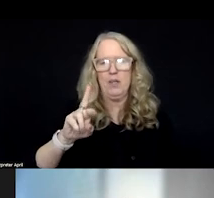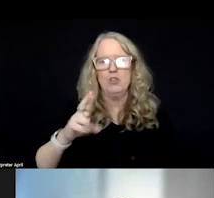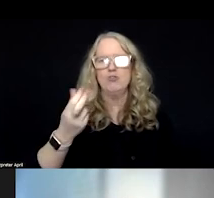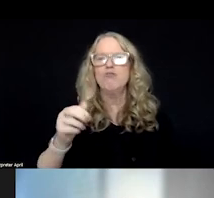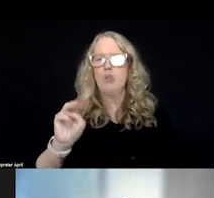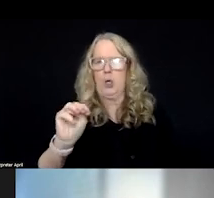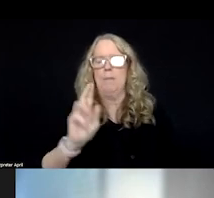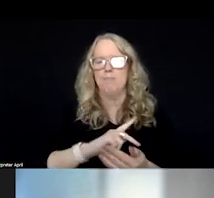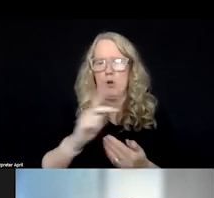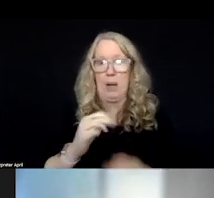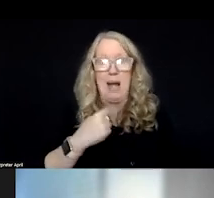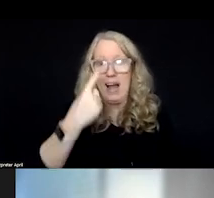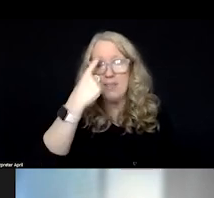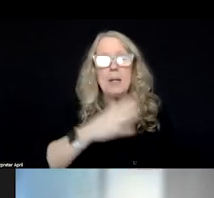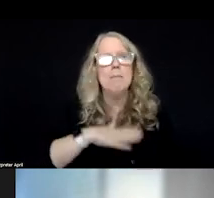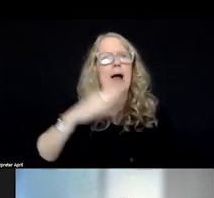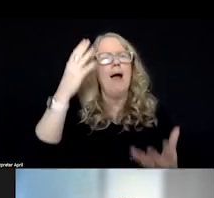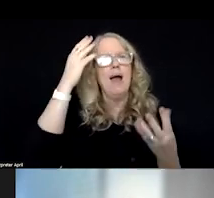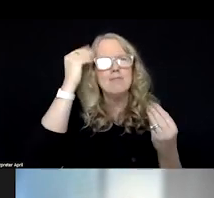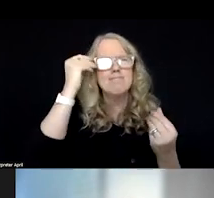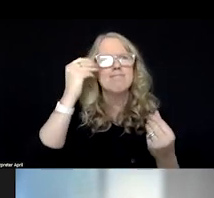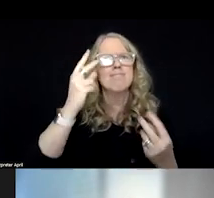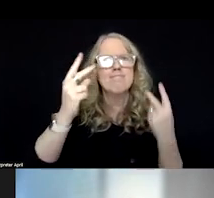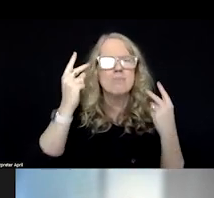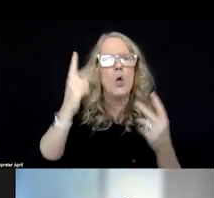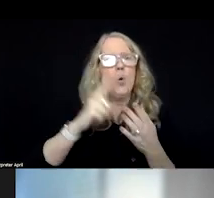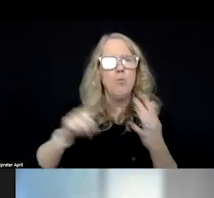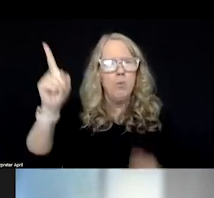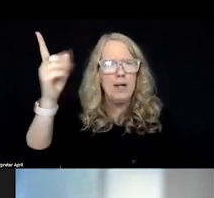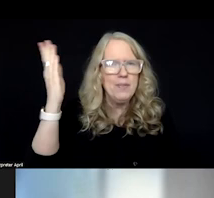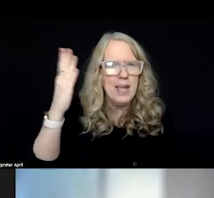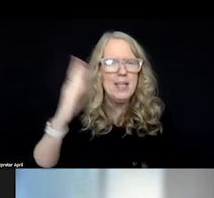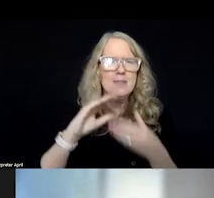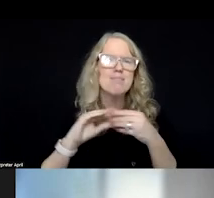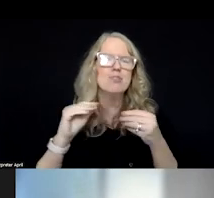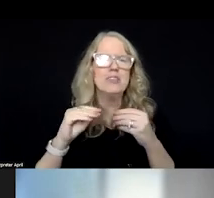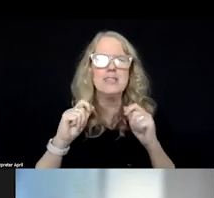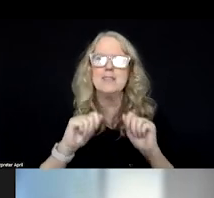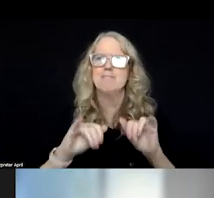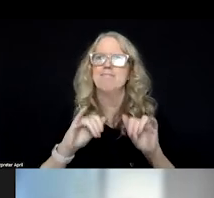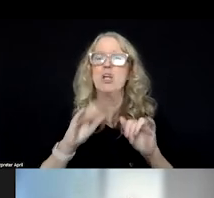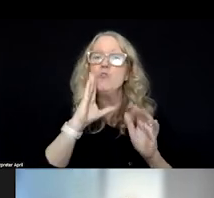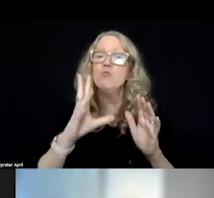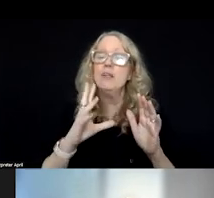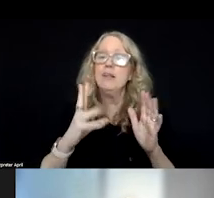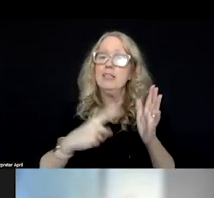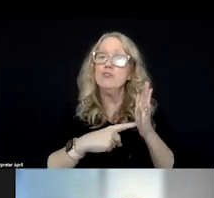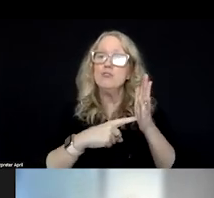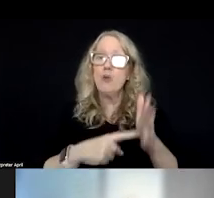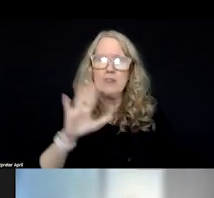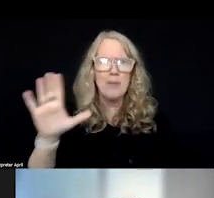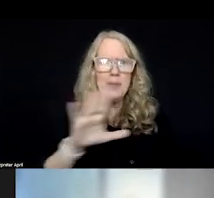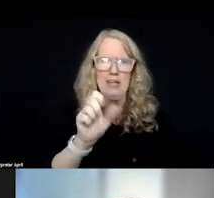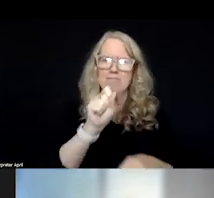I think my reflections on what they have presented really just showcases their diligence